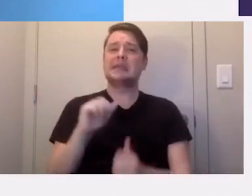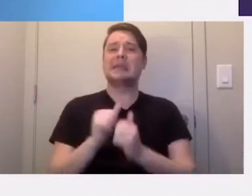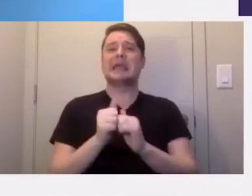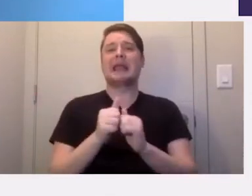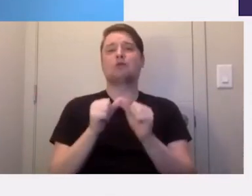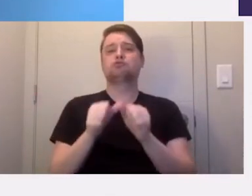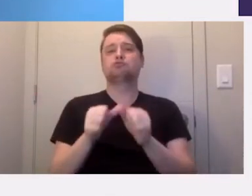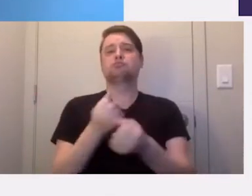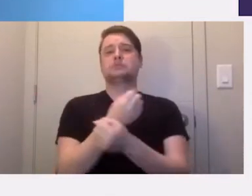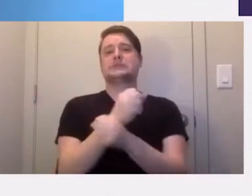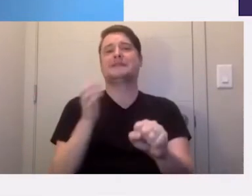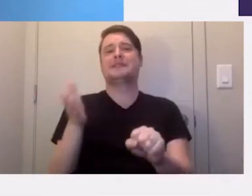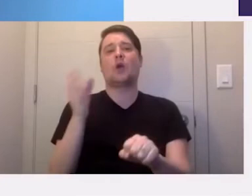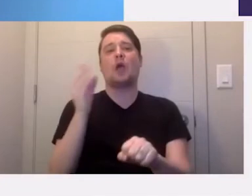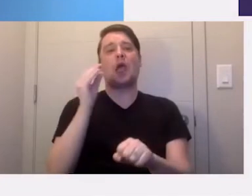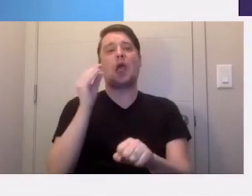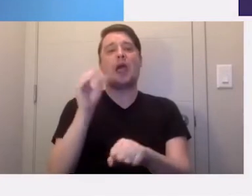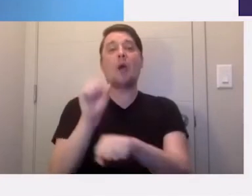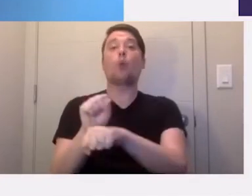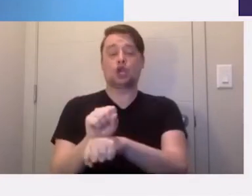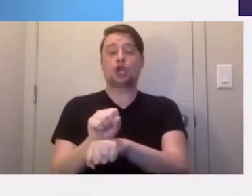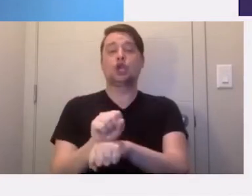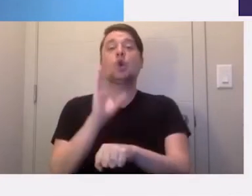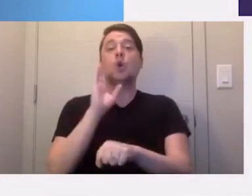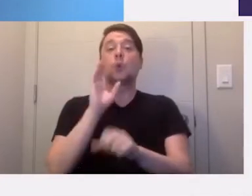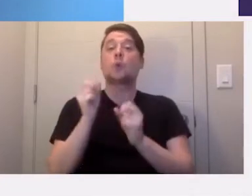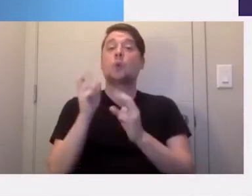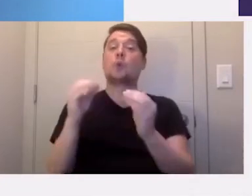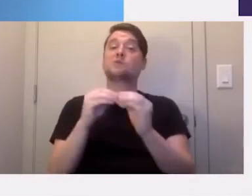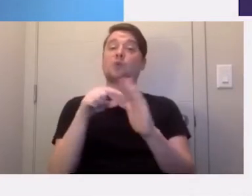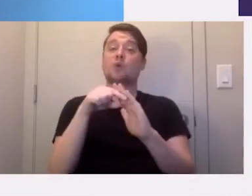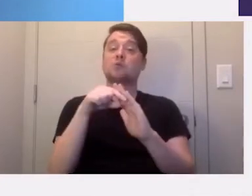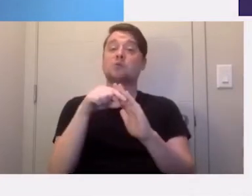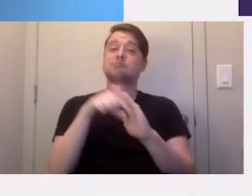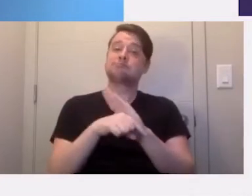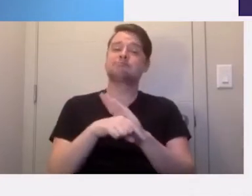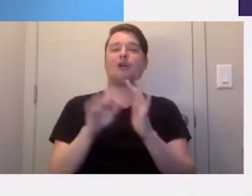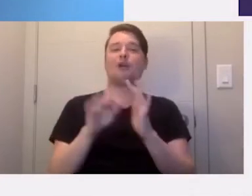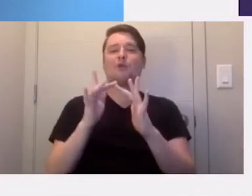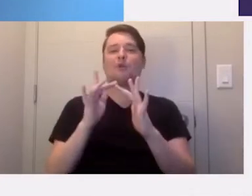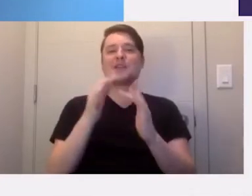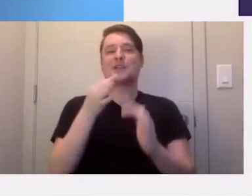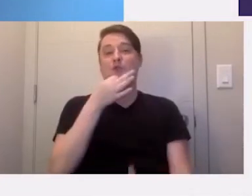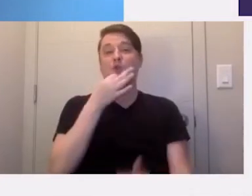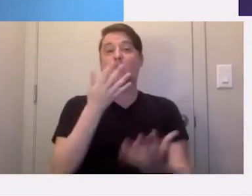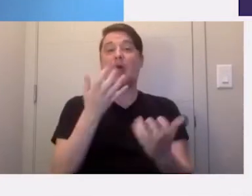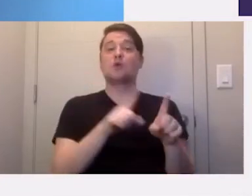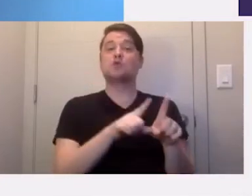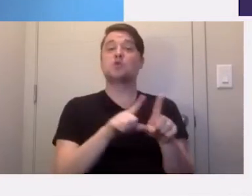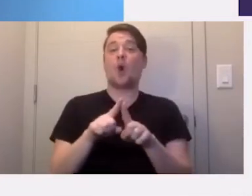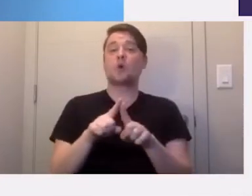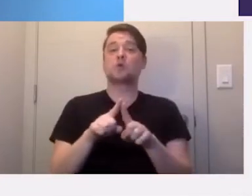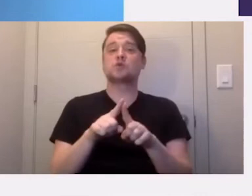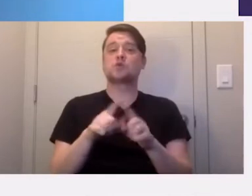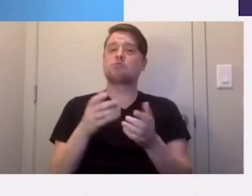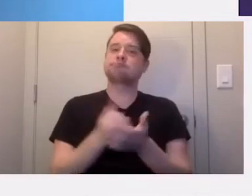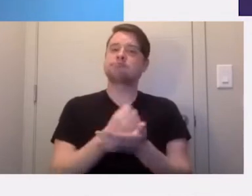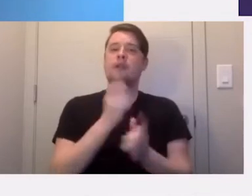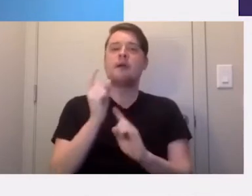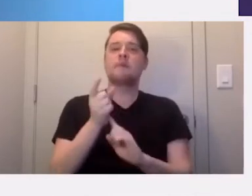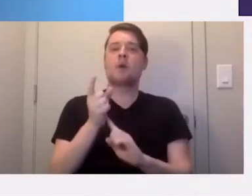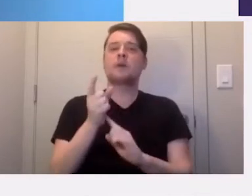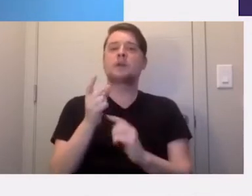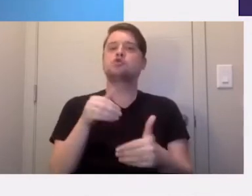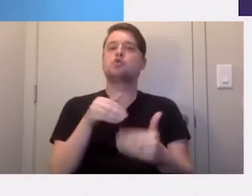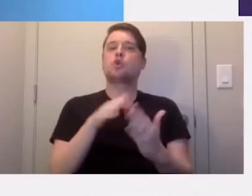safe at work. We'll post more details on our webpage soon. I would also like to take a moment to address